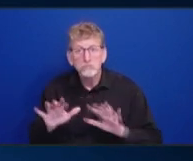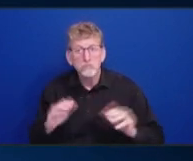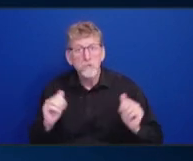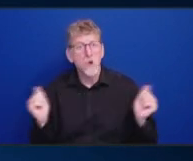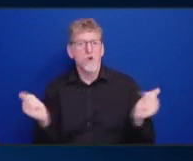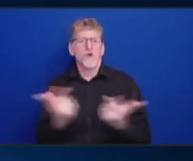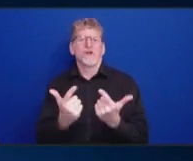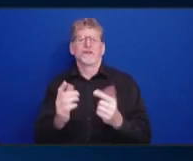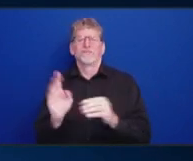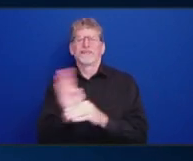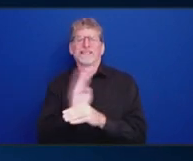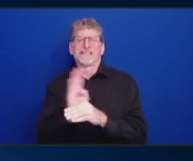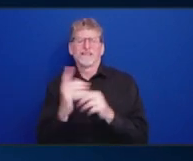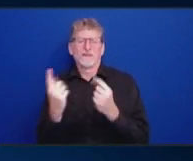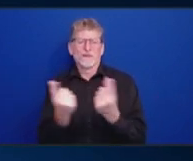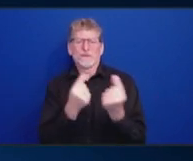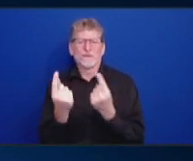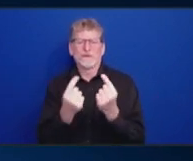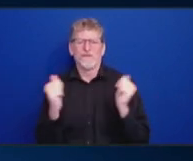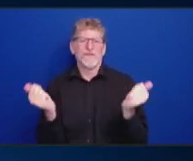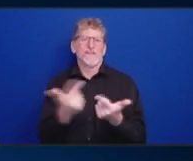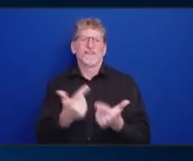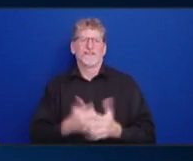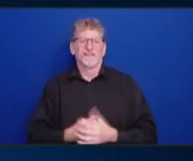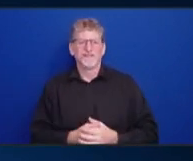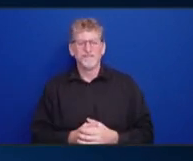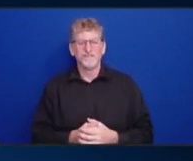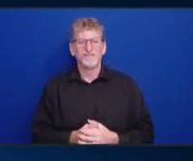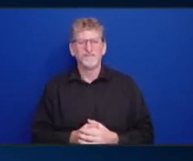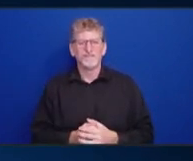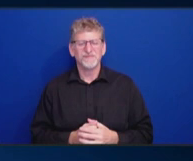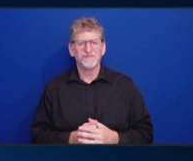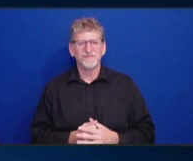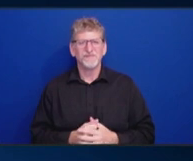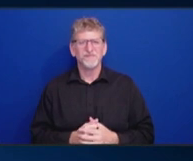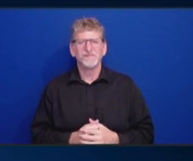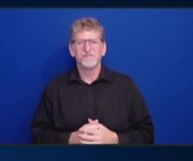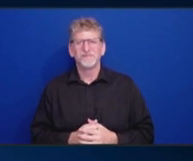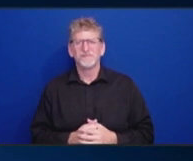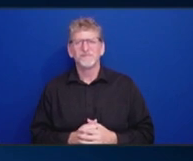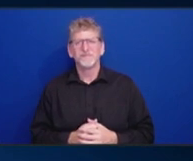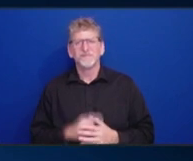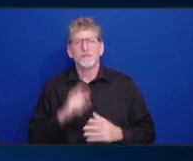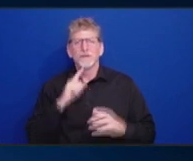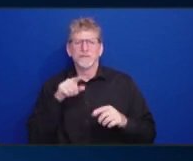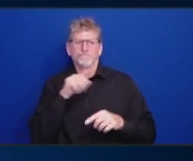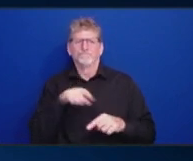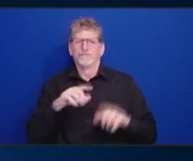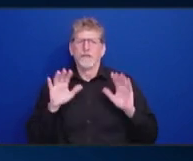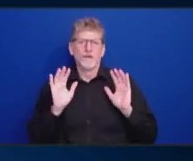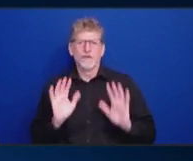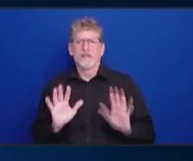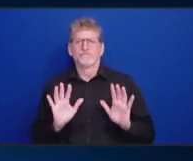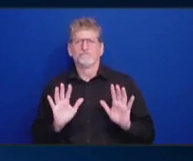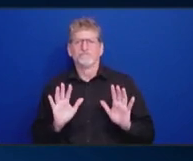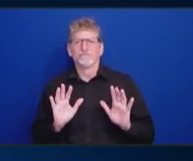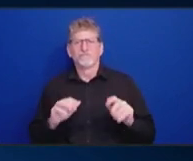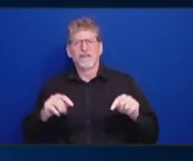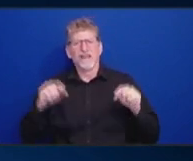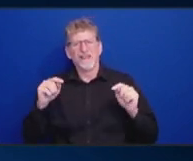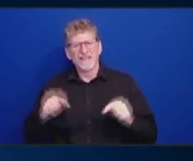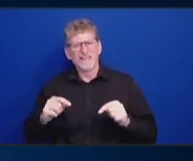Very exciting. This is great. I mean, I think this was the hardest, you know, set of decisions and the